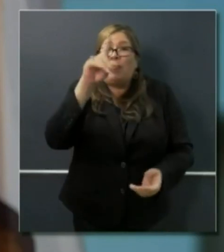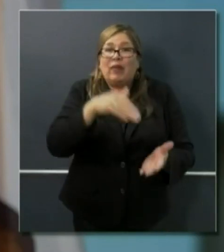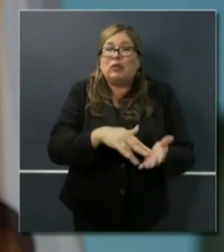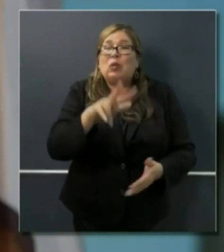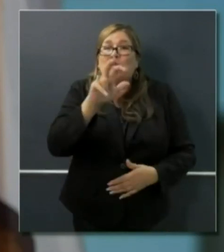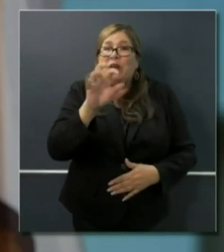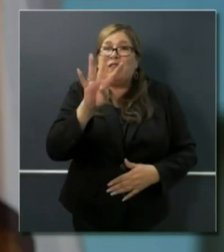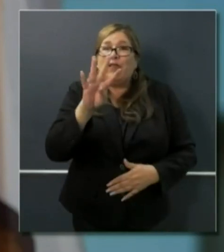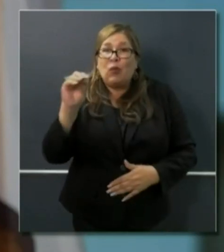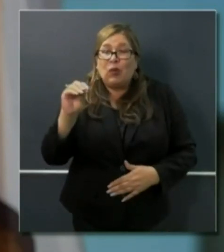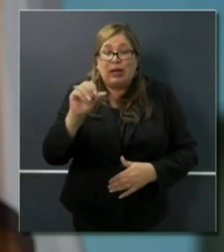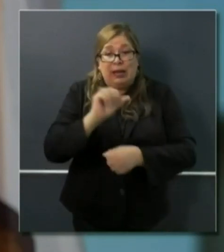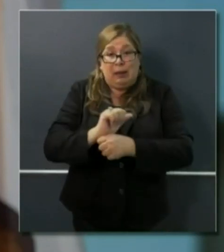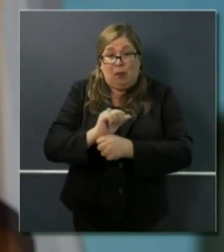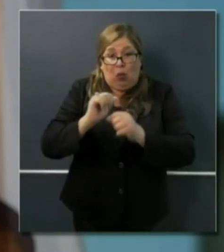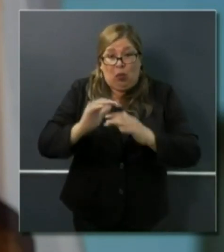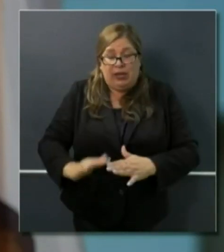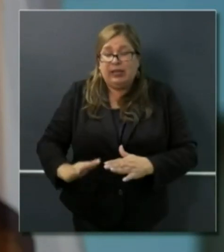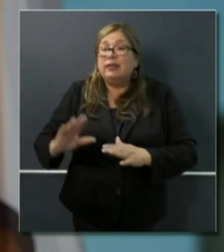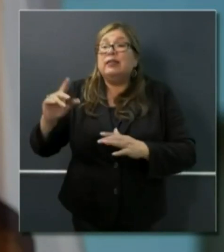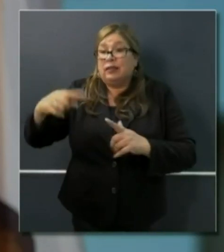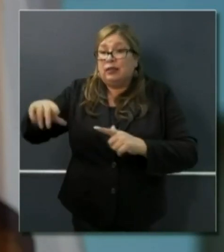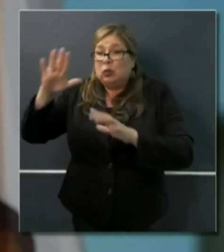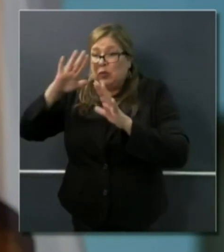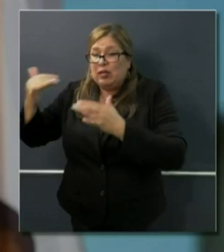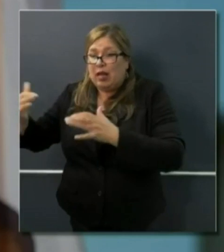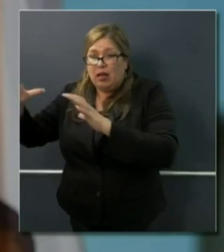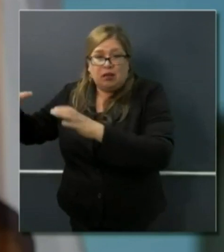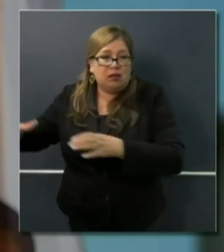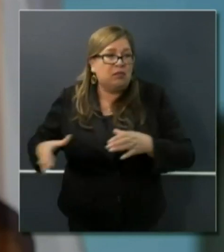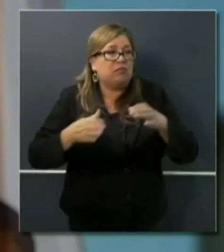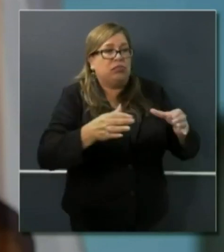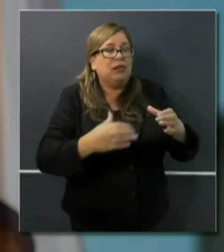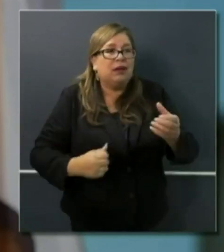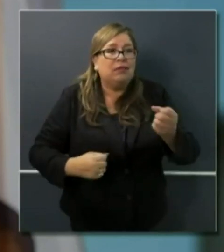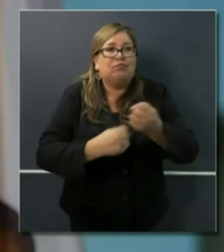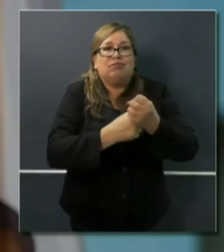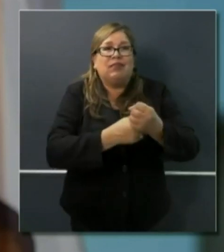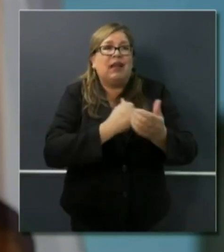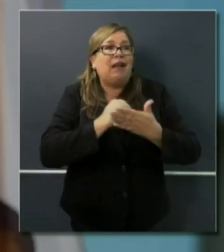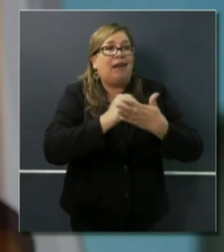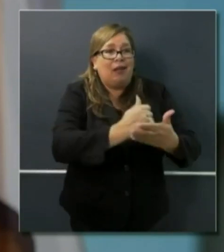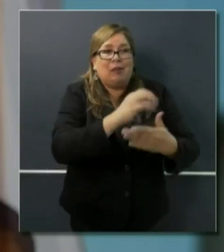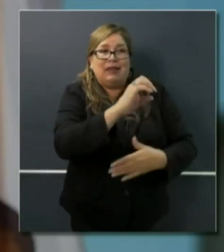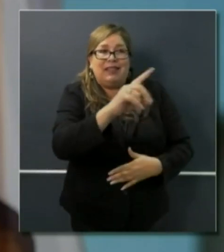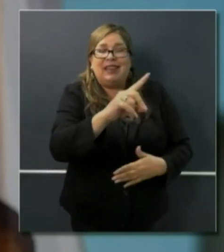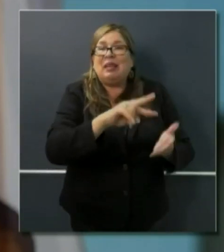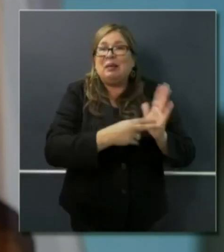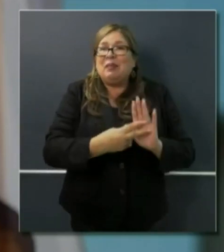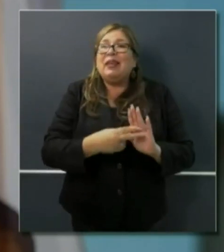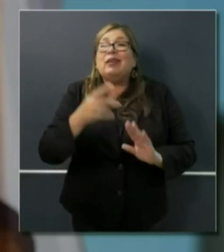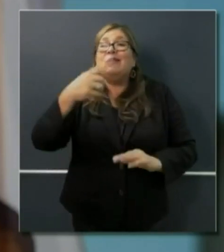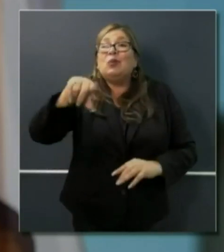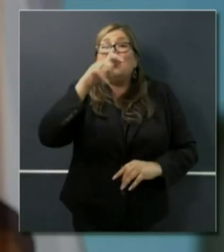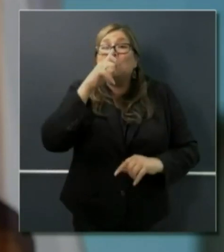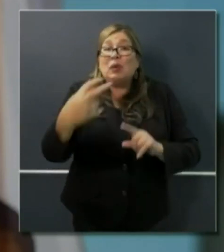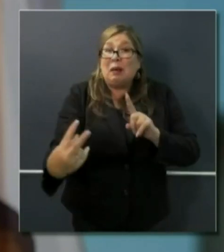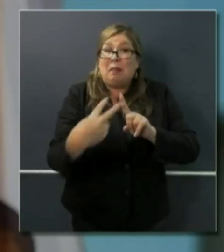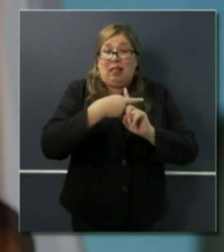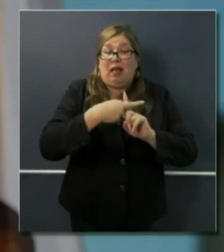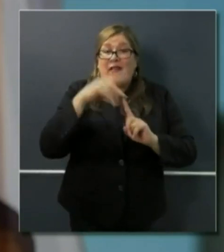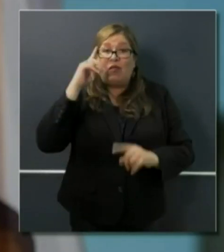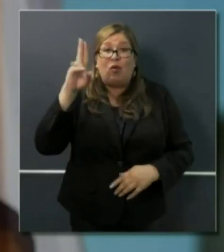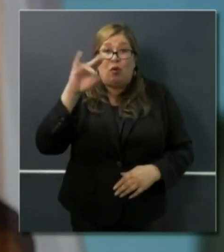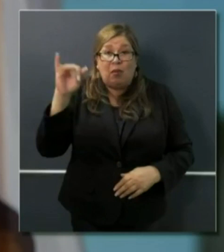will be redirected and will start the process of helping you process your earned